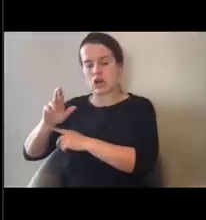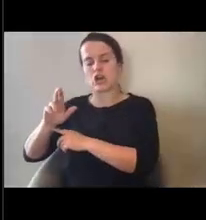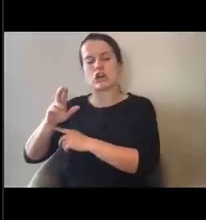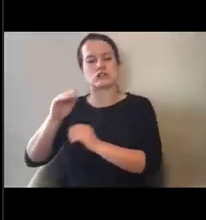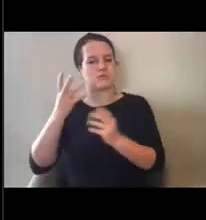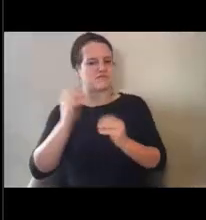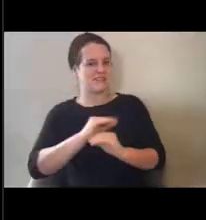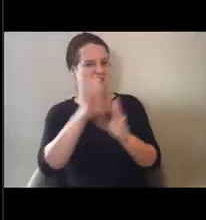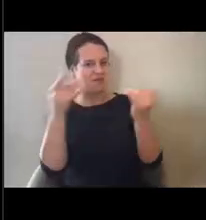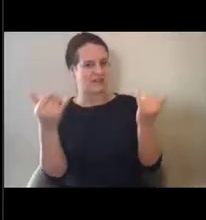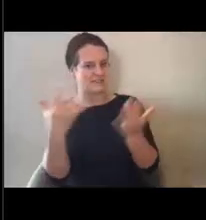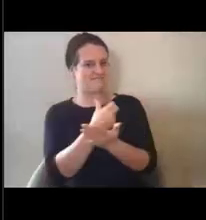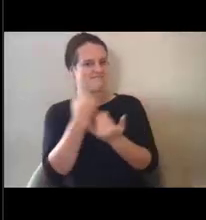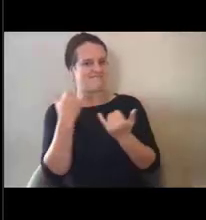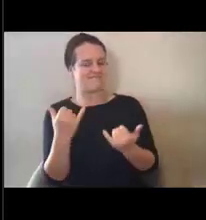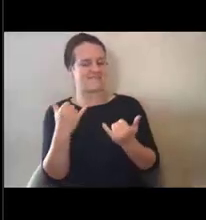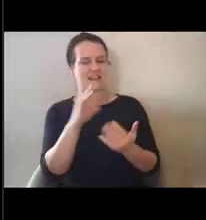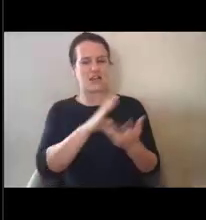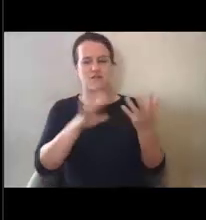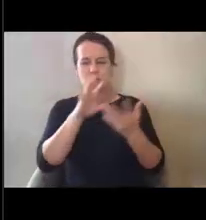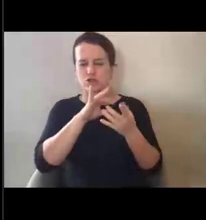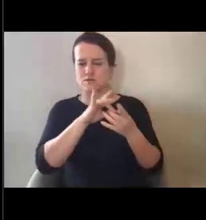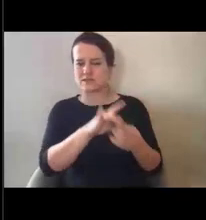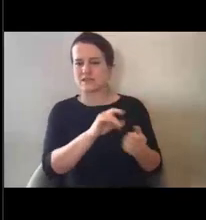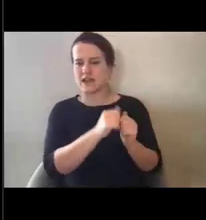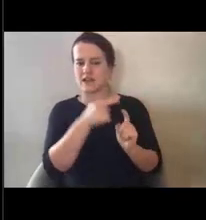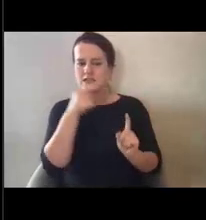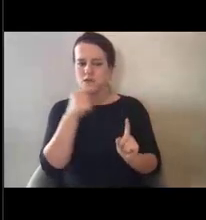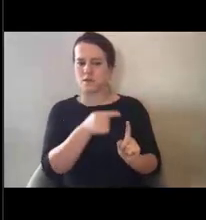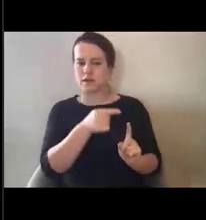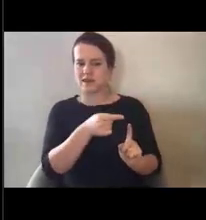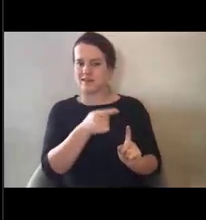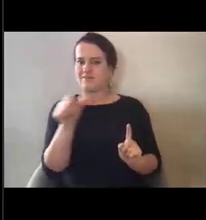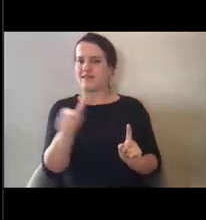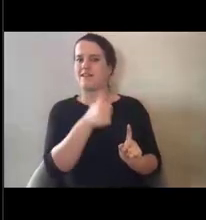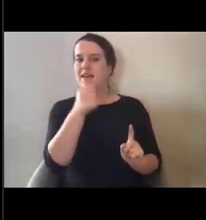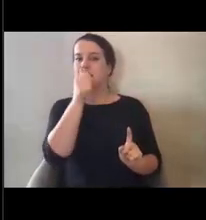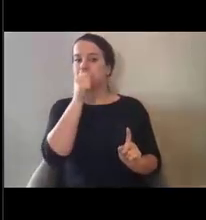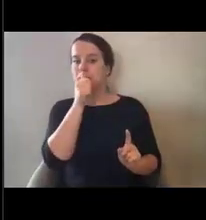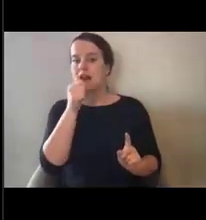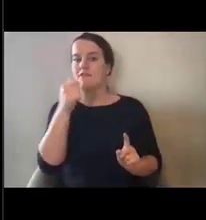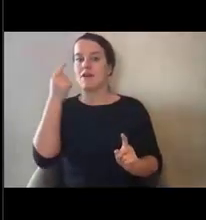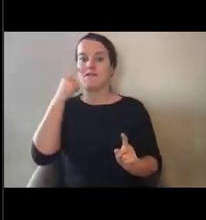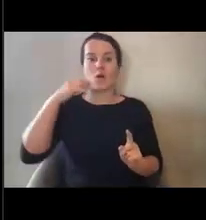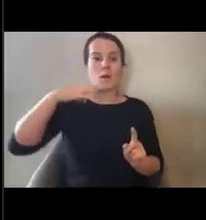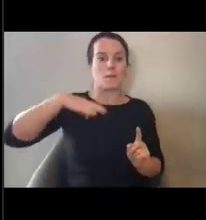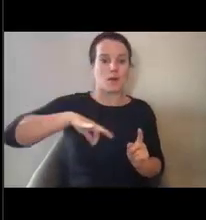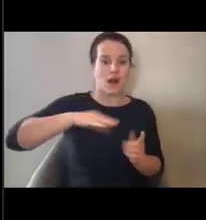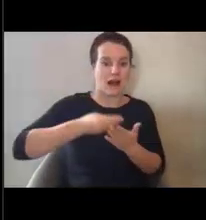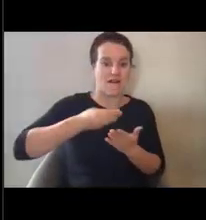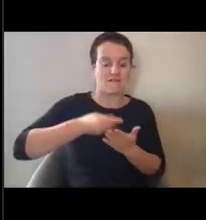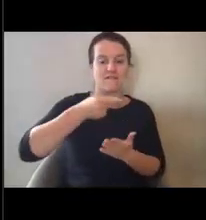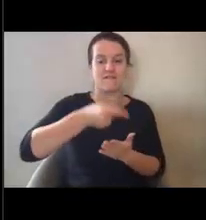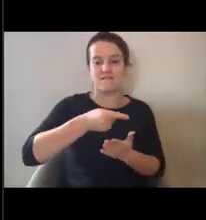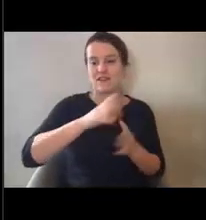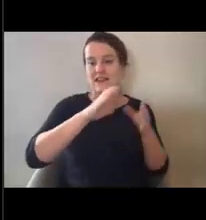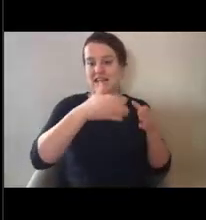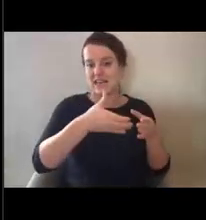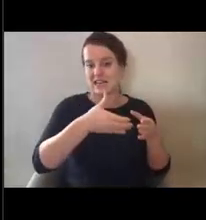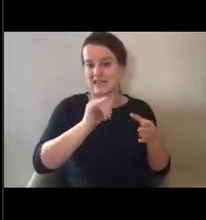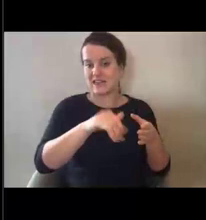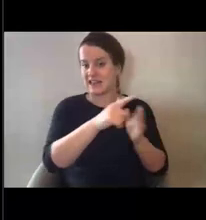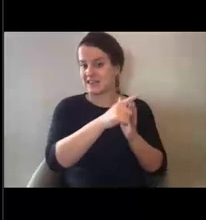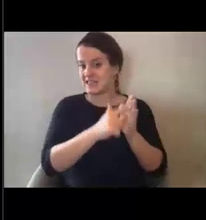just wanted to clarify that confusion really was tied to the fact that any private for profit entity that is the legal